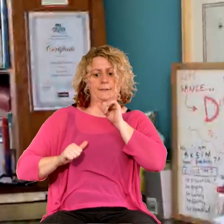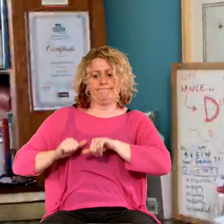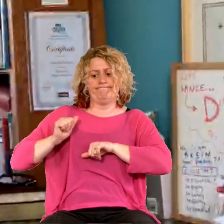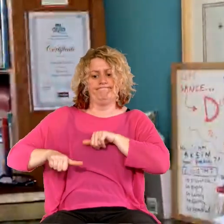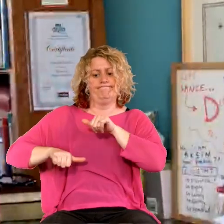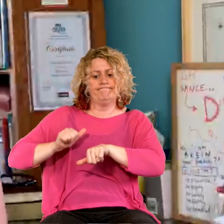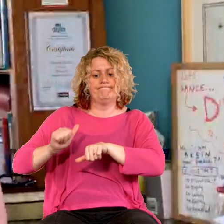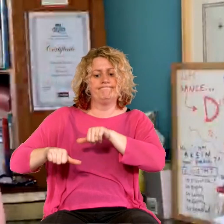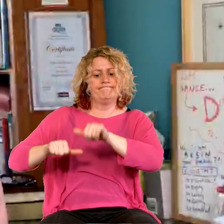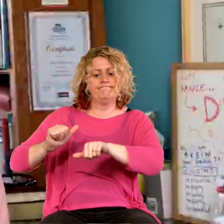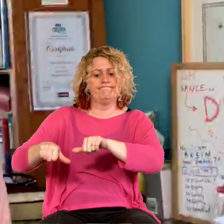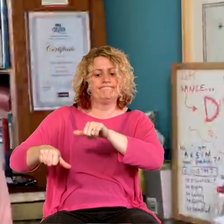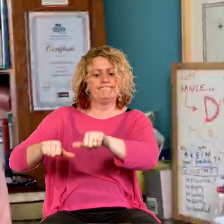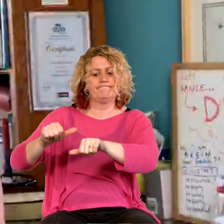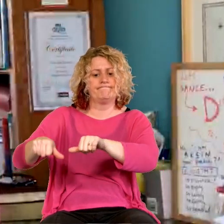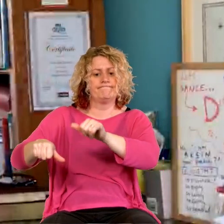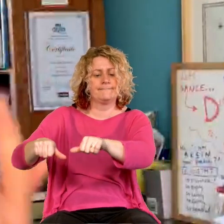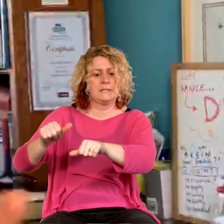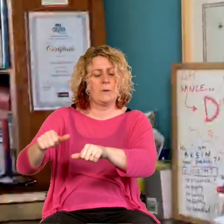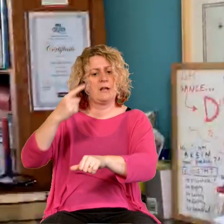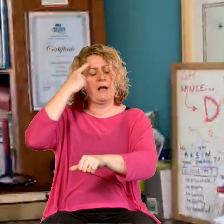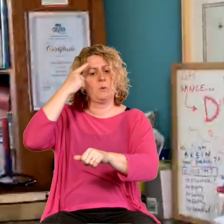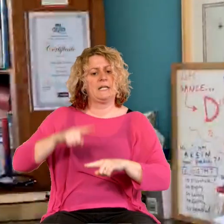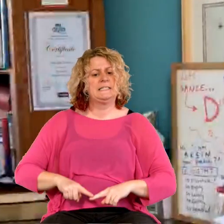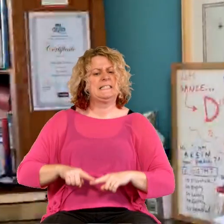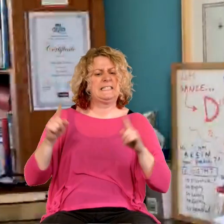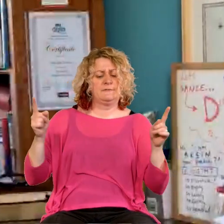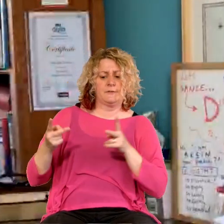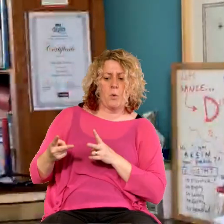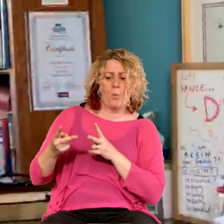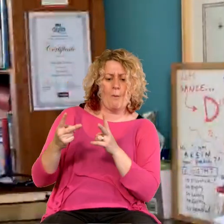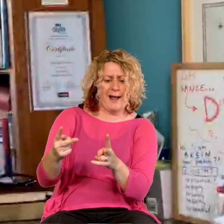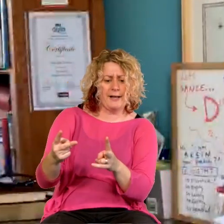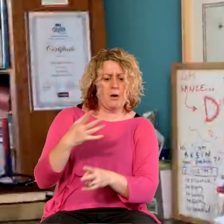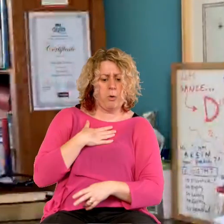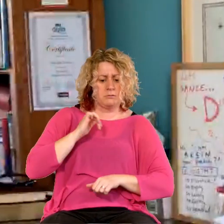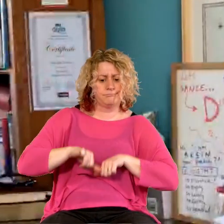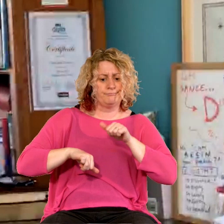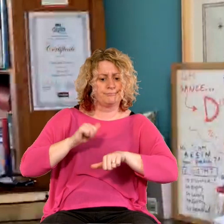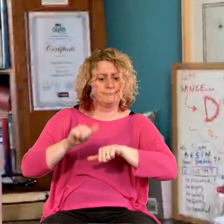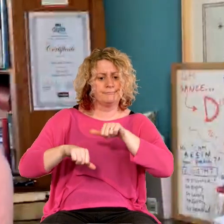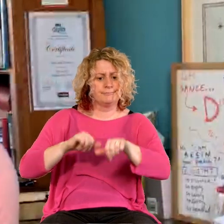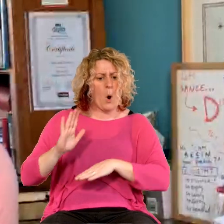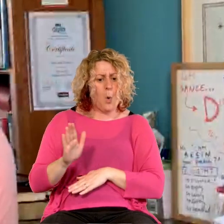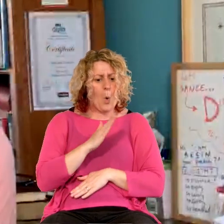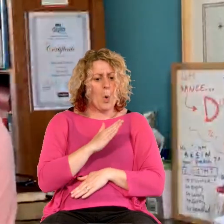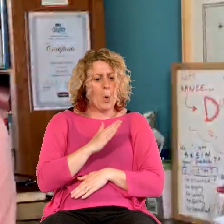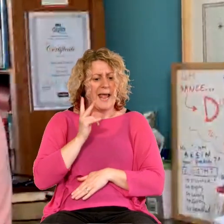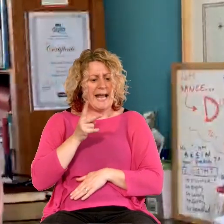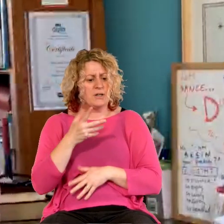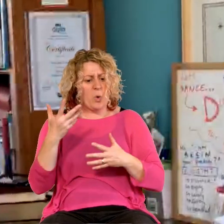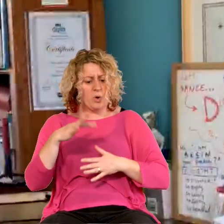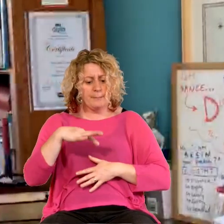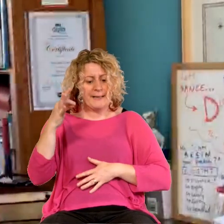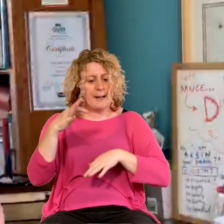that the sacred cows have gone off to market. And, you know, which ones do we actually want to bring back? And so I guess it's a chance to be radical,